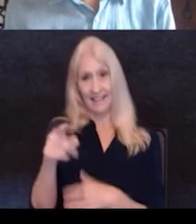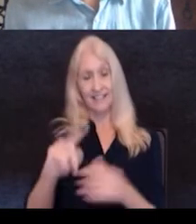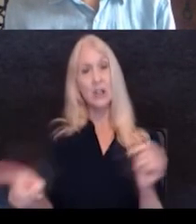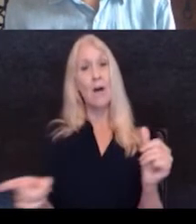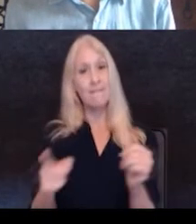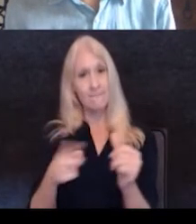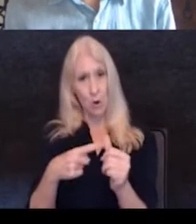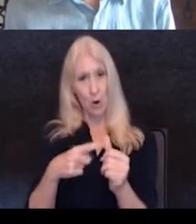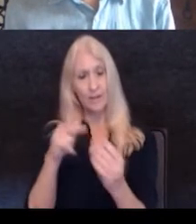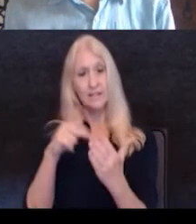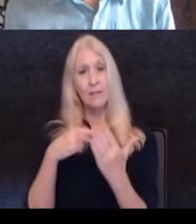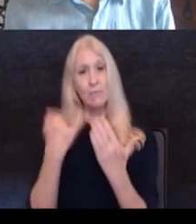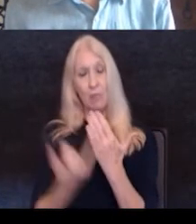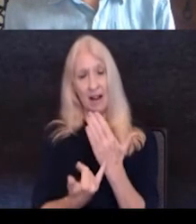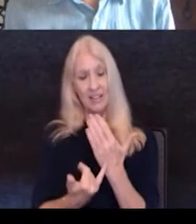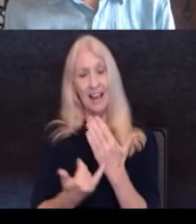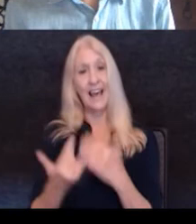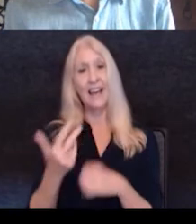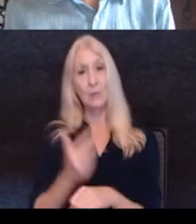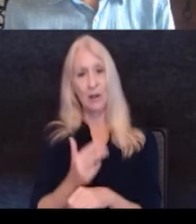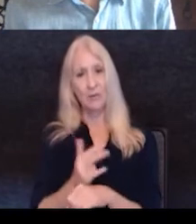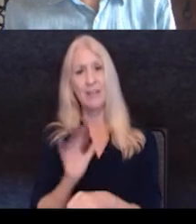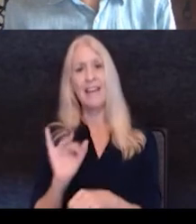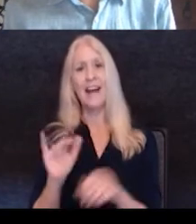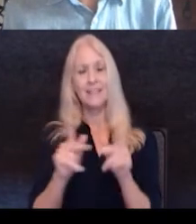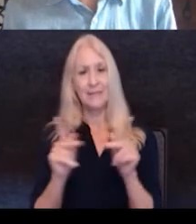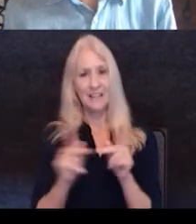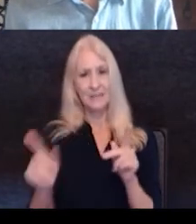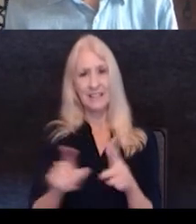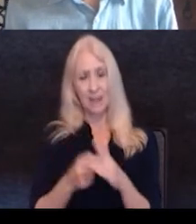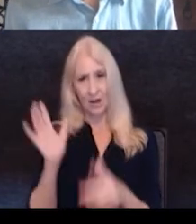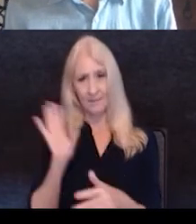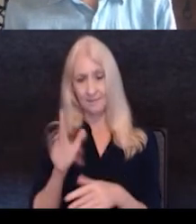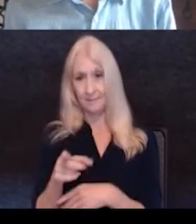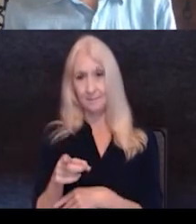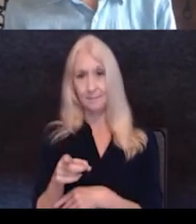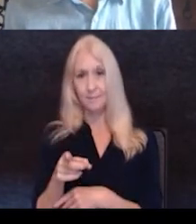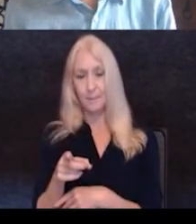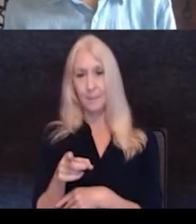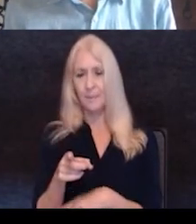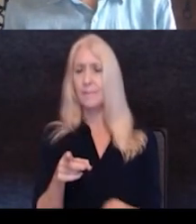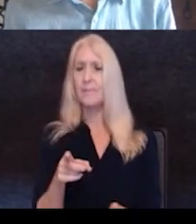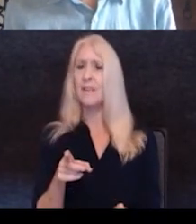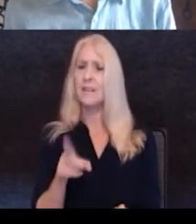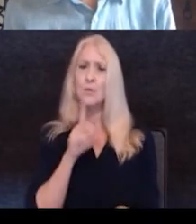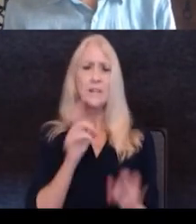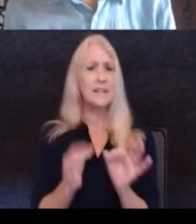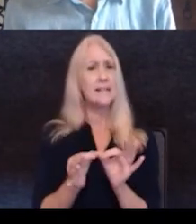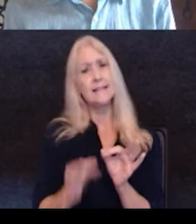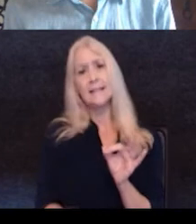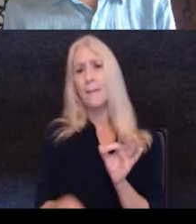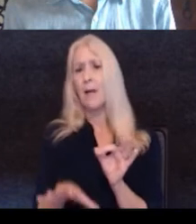Guatemala. So that's how, that's actually where we started this one here. And it's a very simple commission.